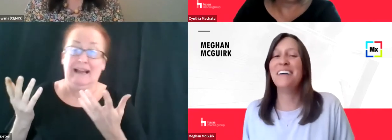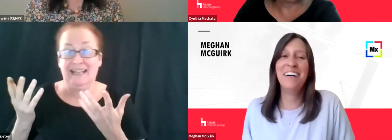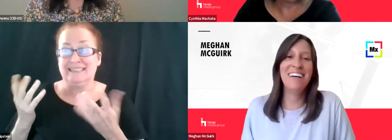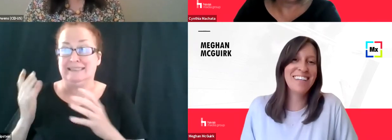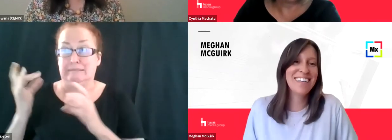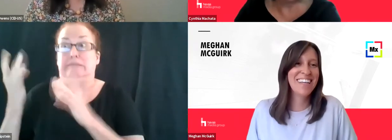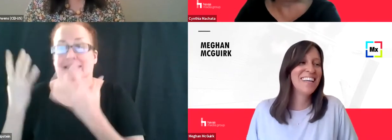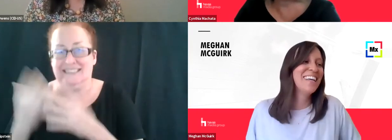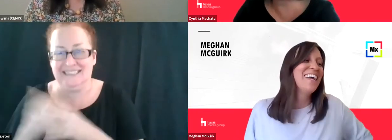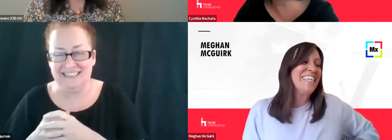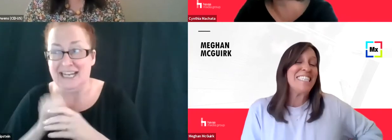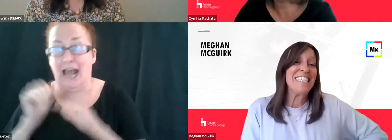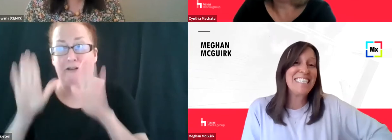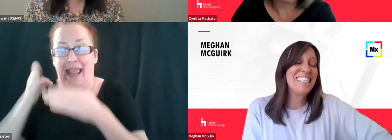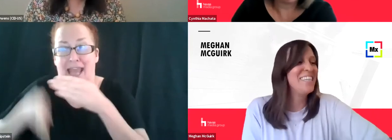ending.